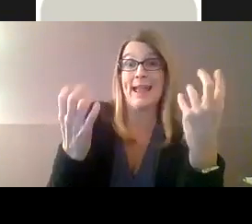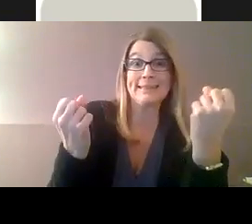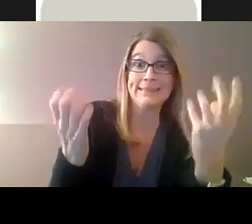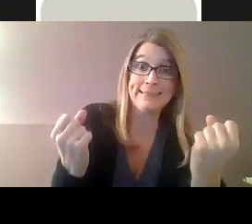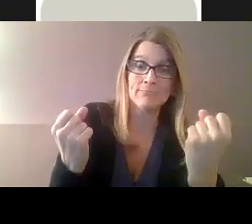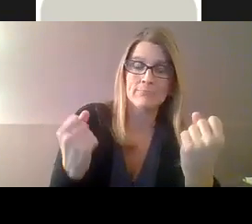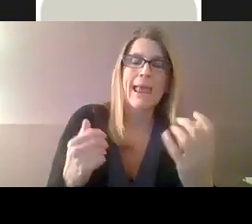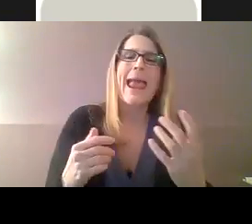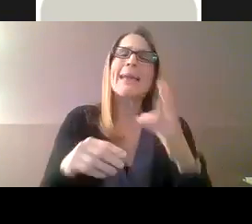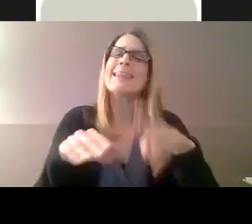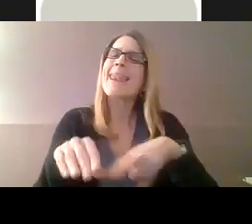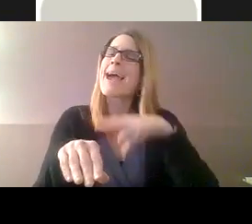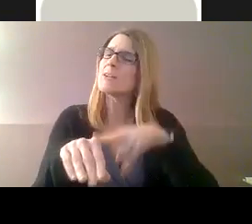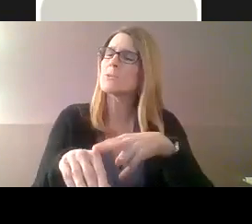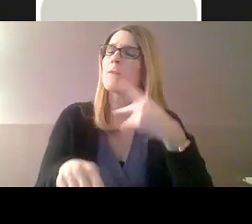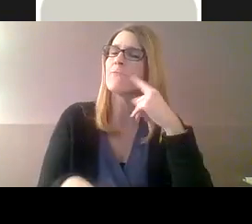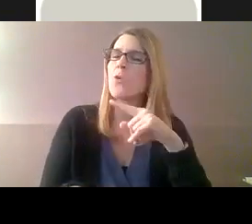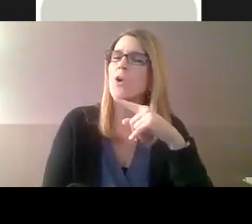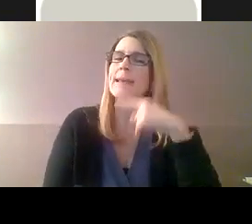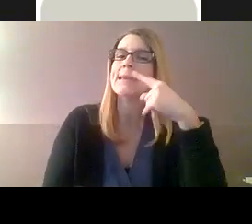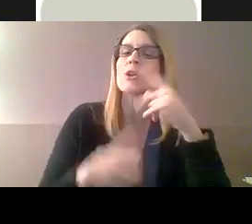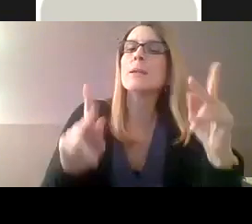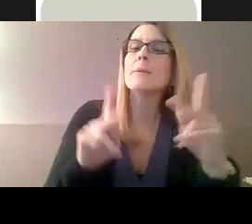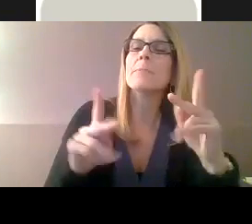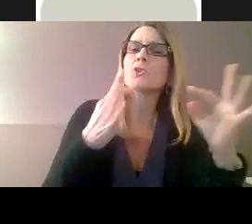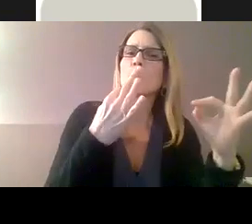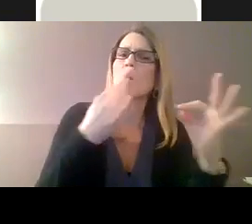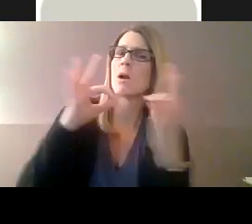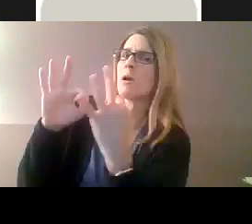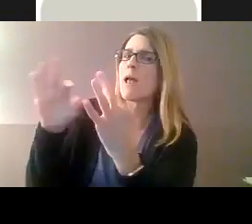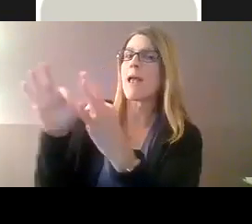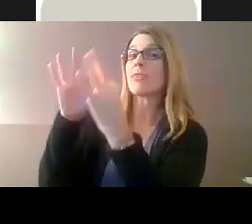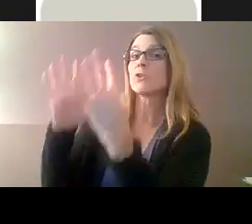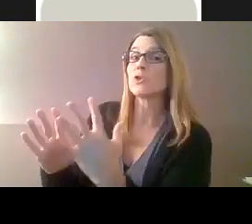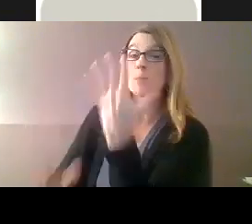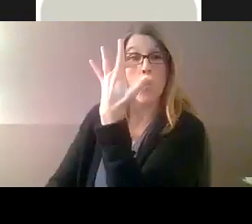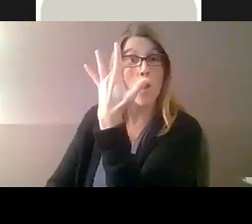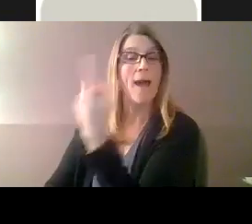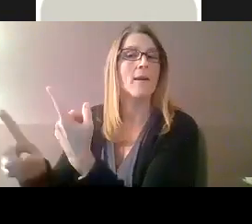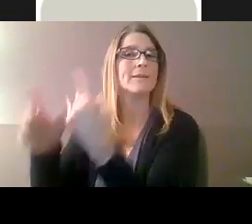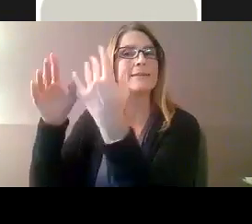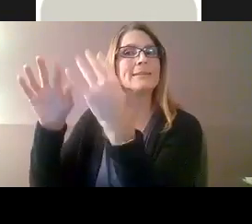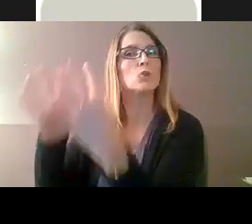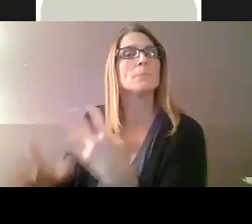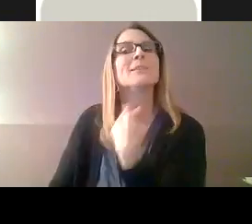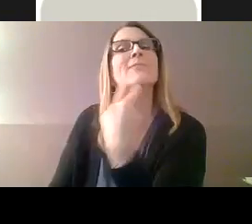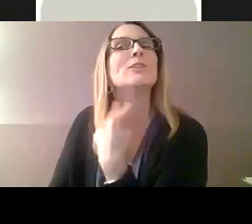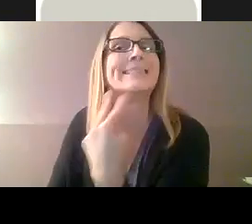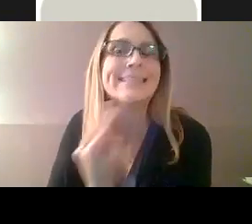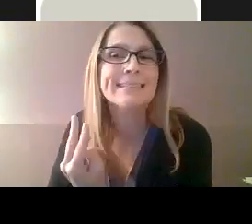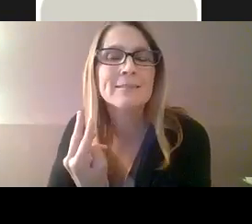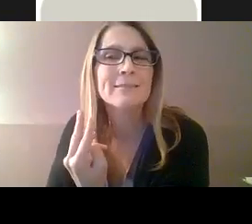So if the deaf person is signing, it's natural for a hearing person to actually look at the interpreter